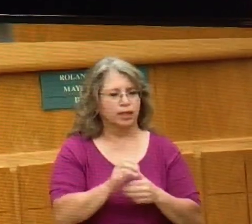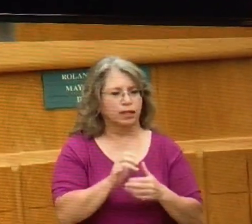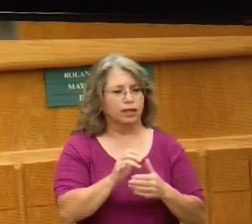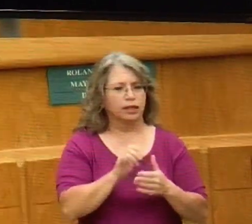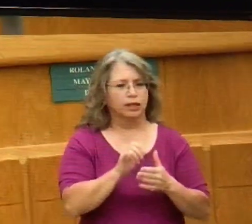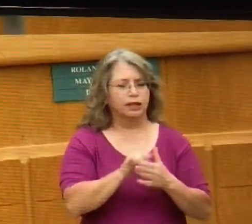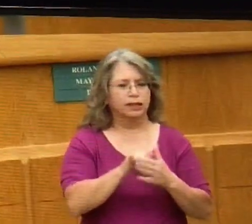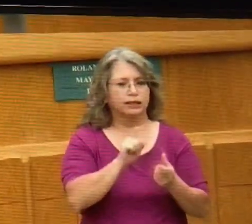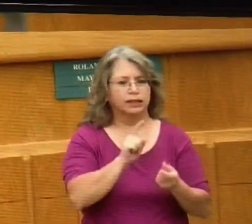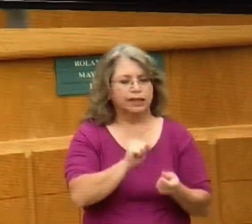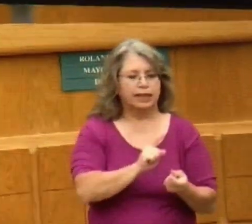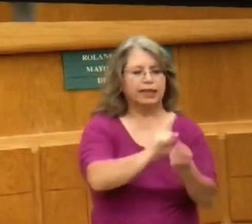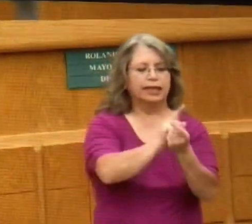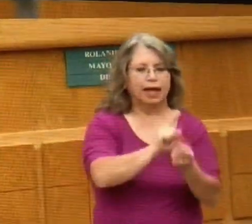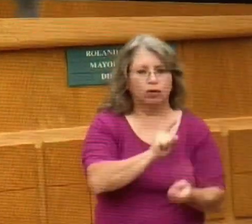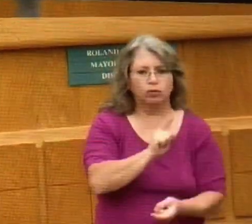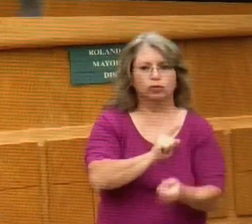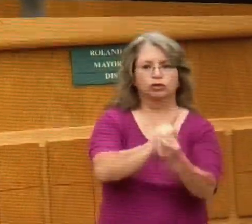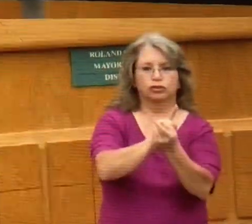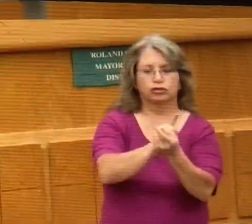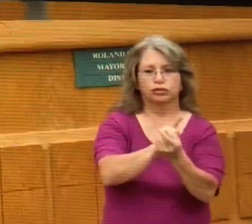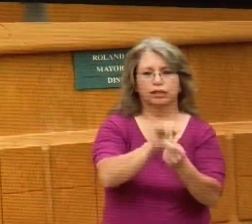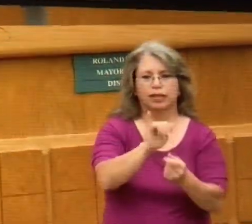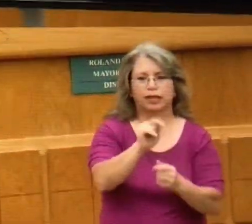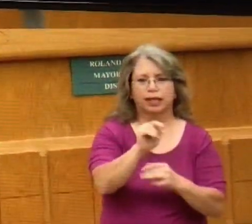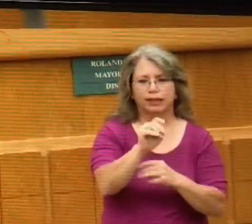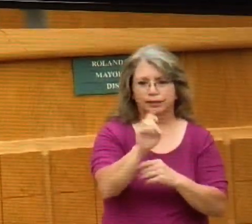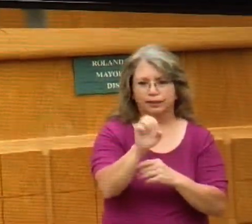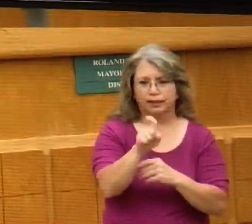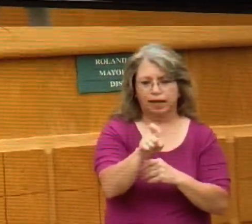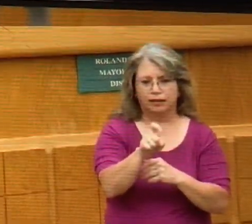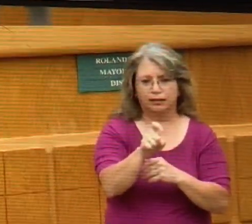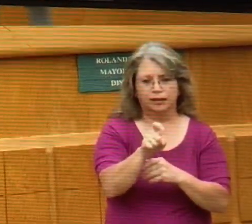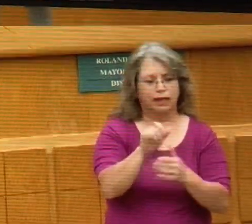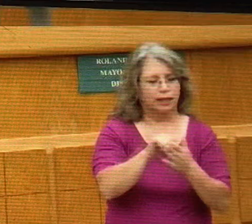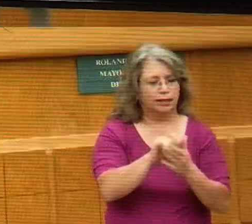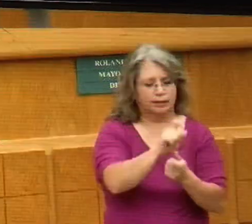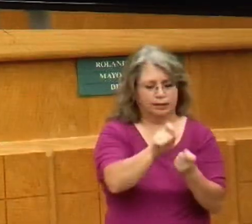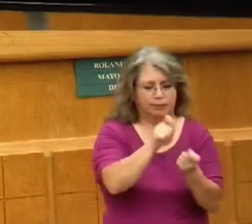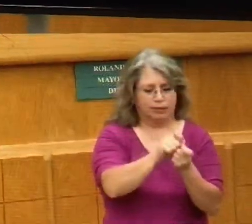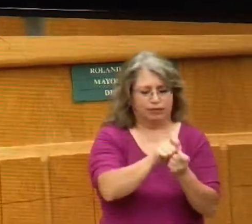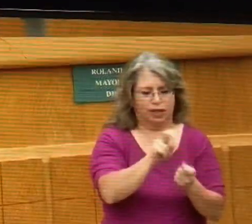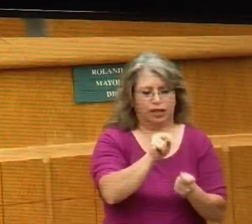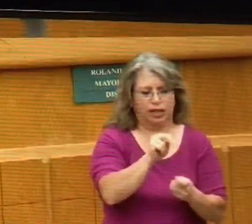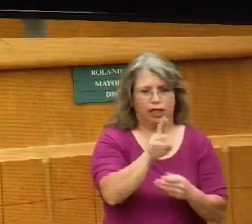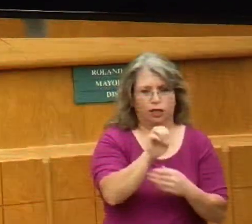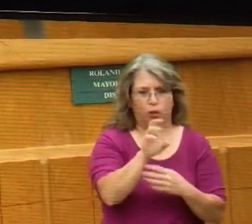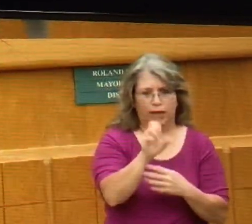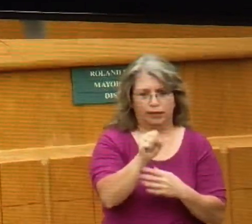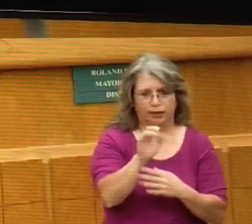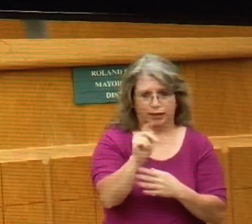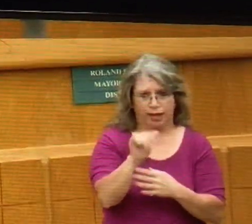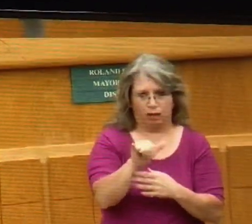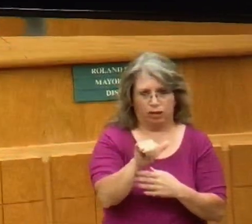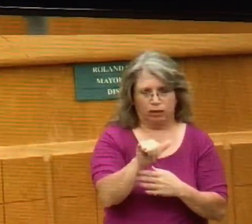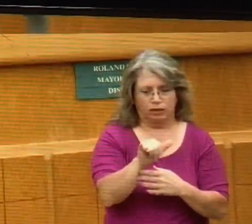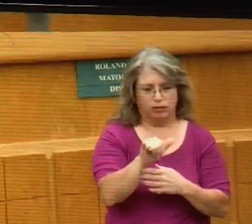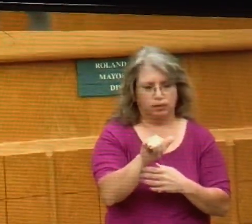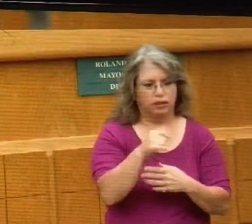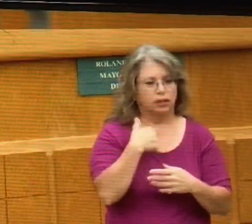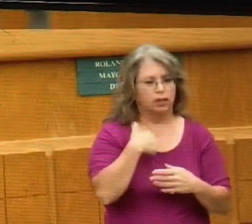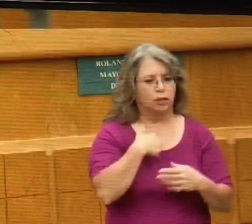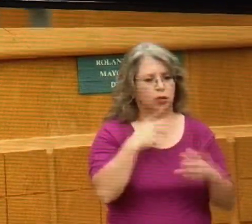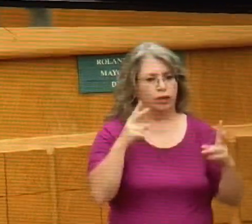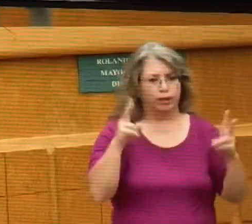we've scaled this encounter index to the coastal bend area, and this is explicitly Nueces County. And we made it so that the average amount of